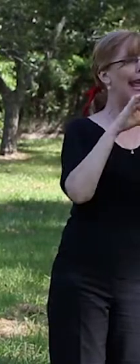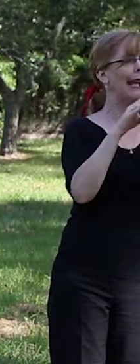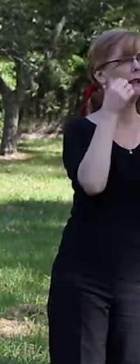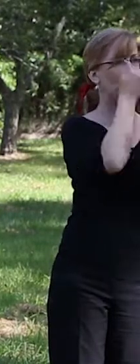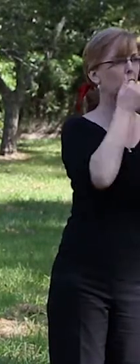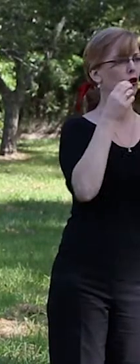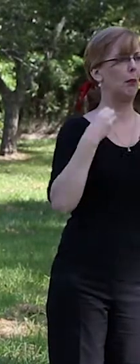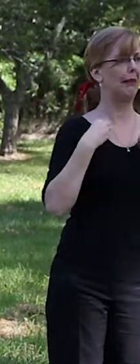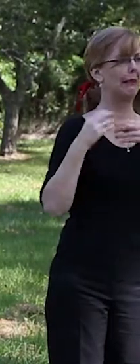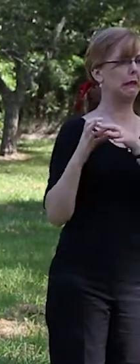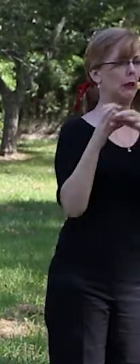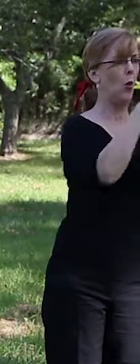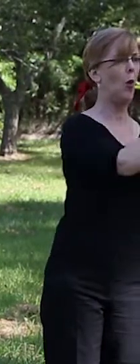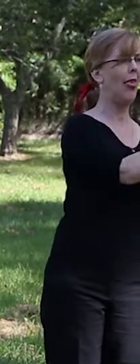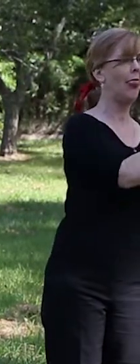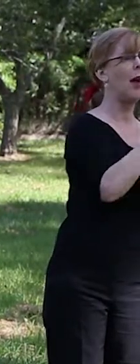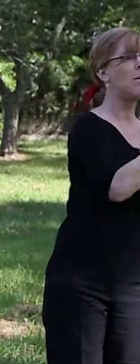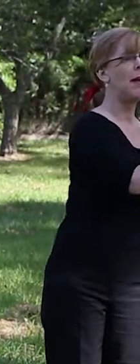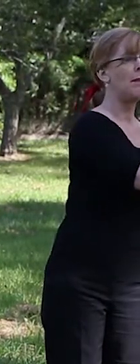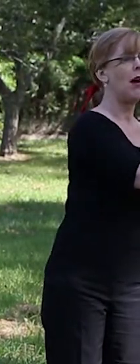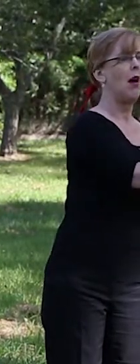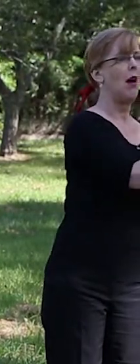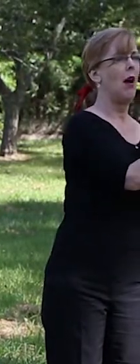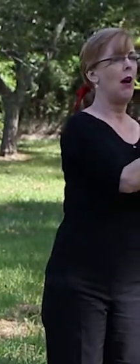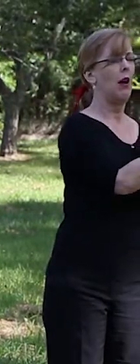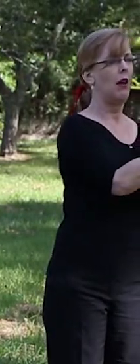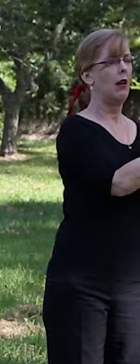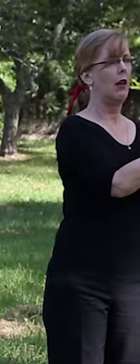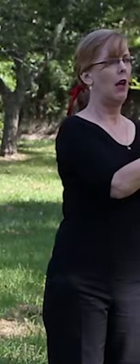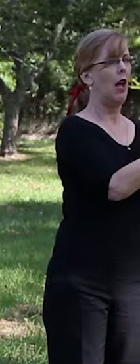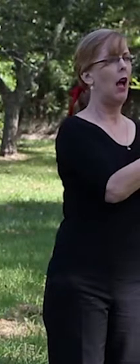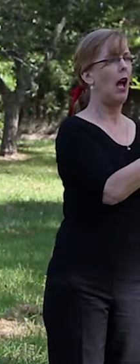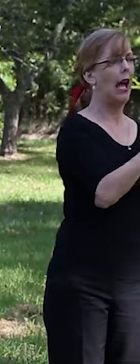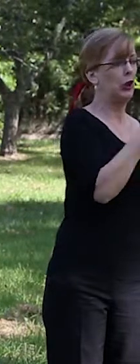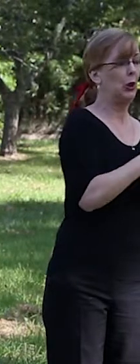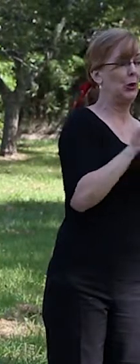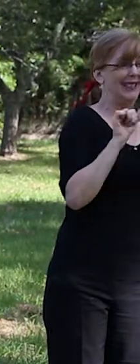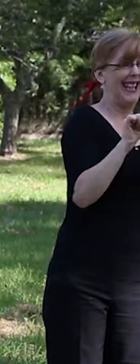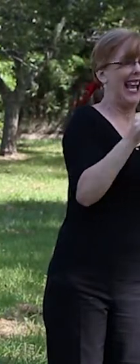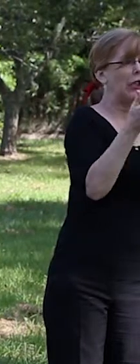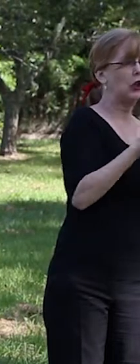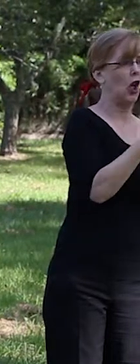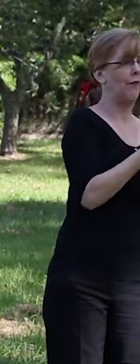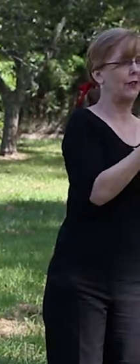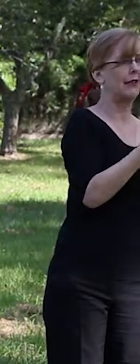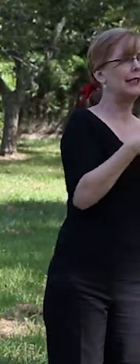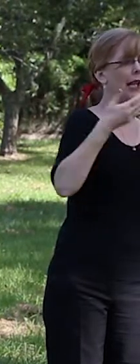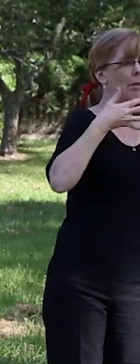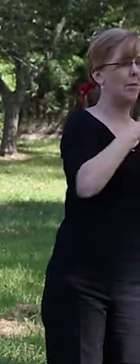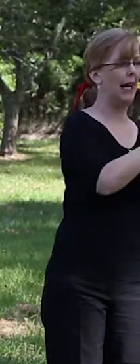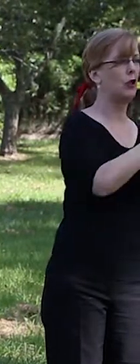with the member, and to use the services in mainstream.